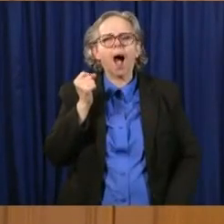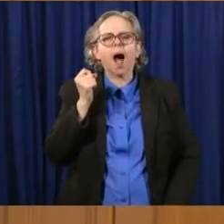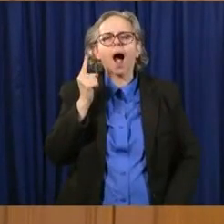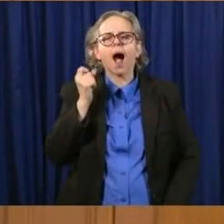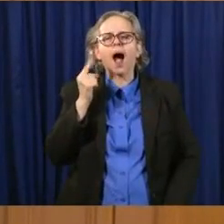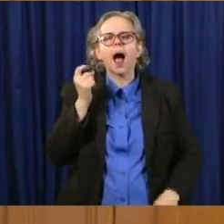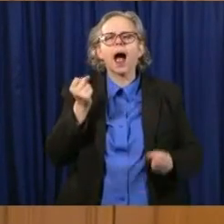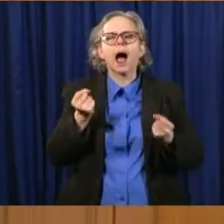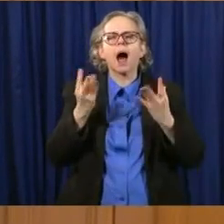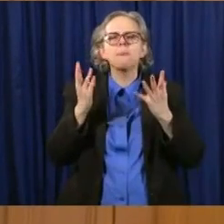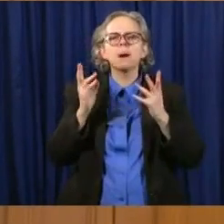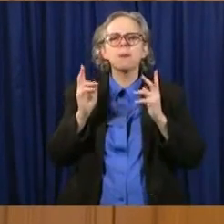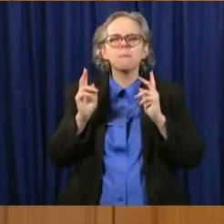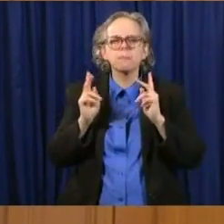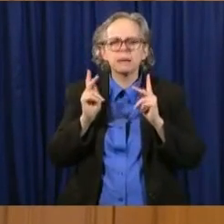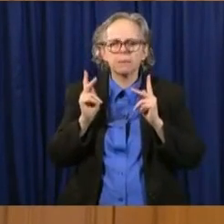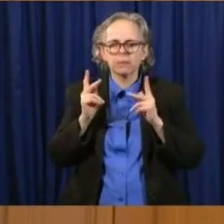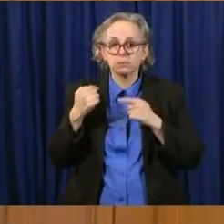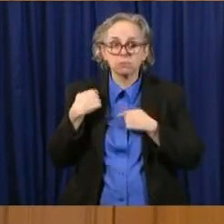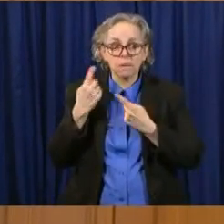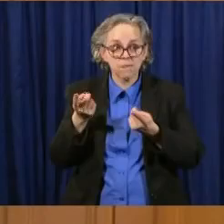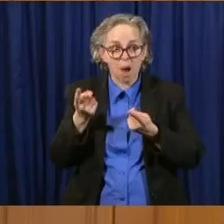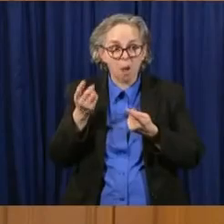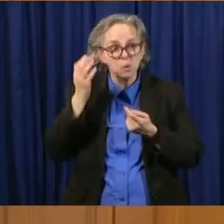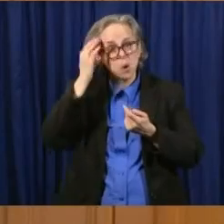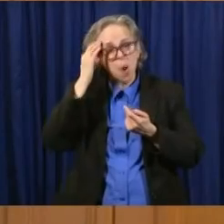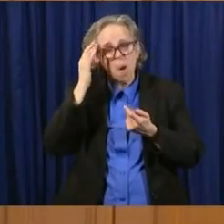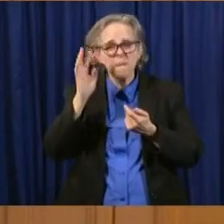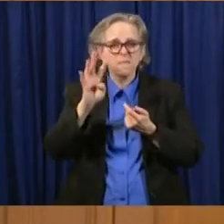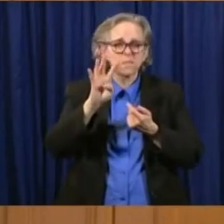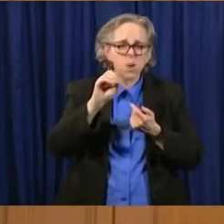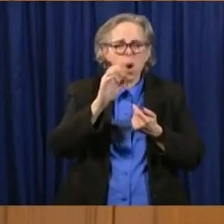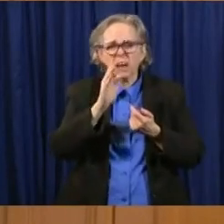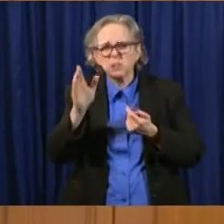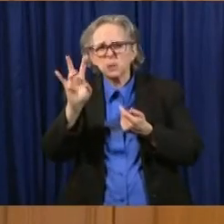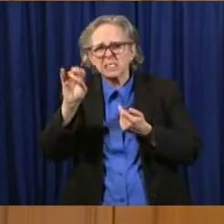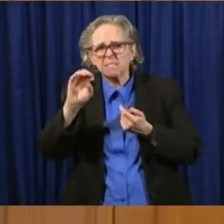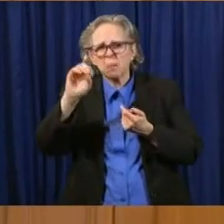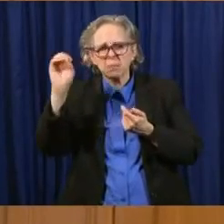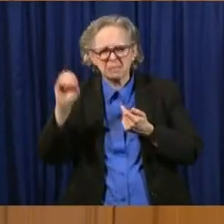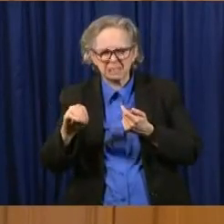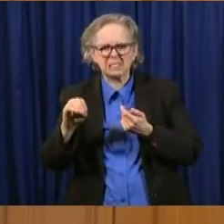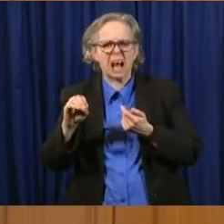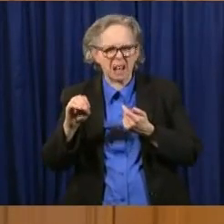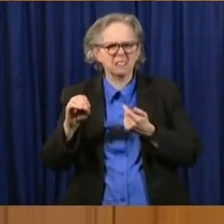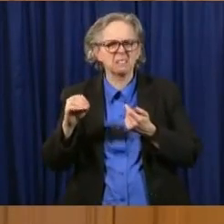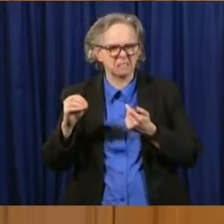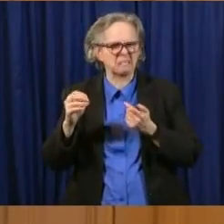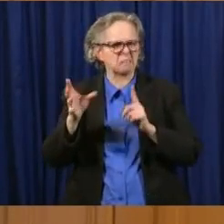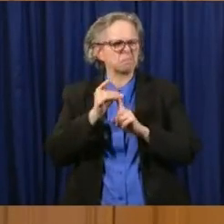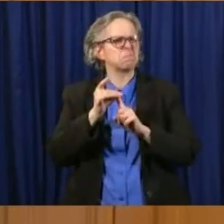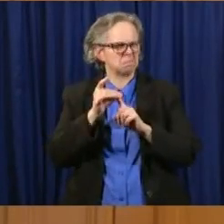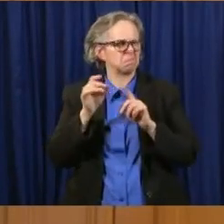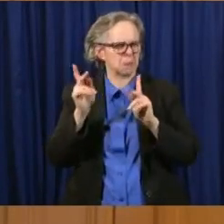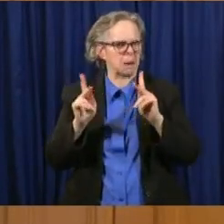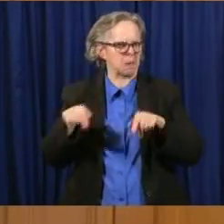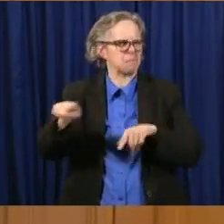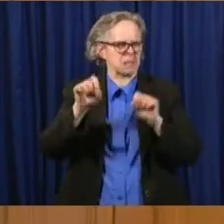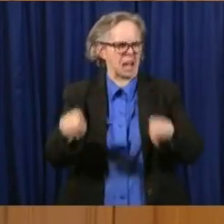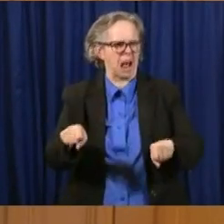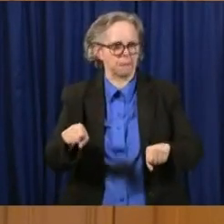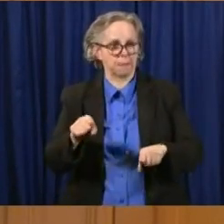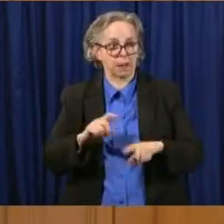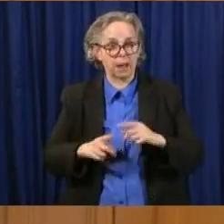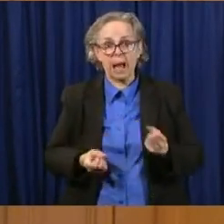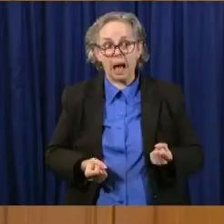percent of folks can get this disease over the course of a year's time. But we really don't know yet what percentage of Ohioans